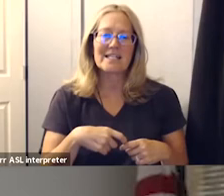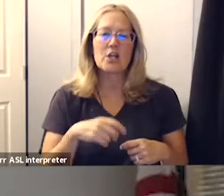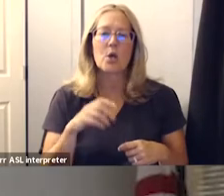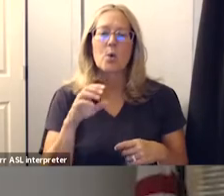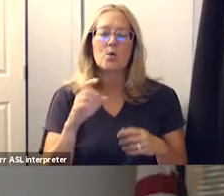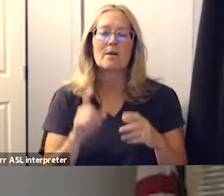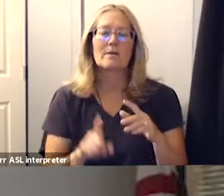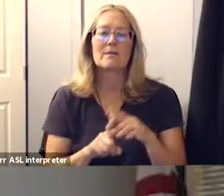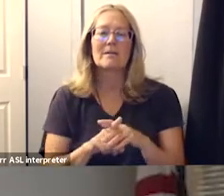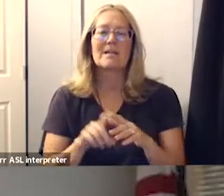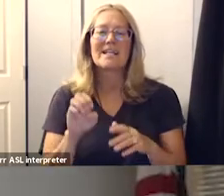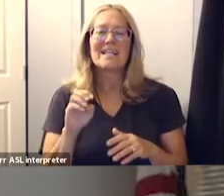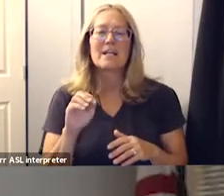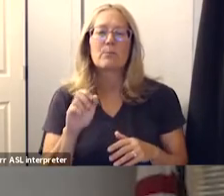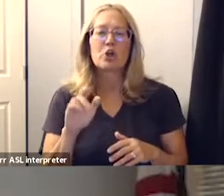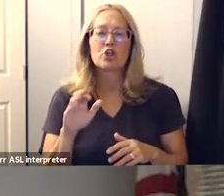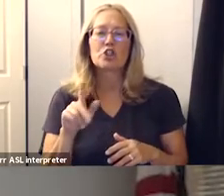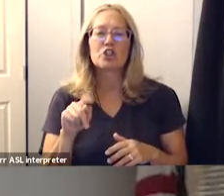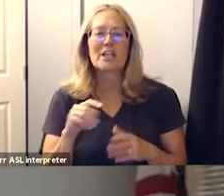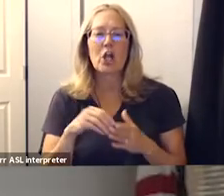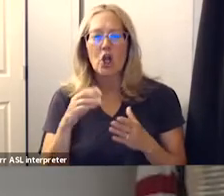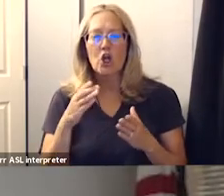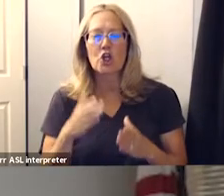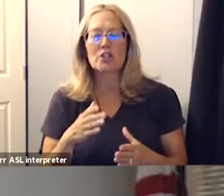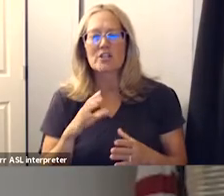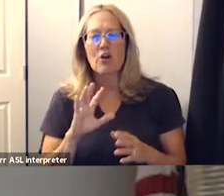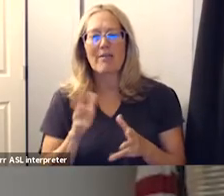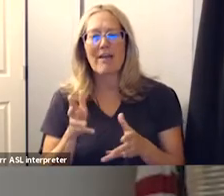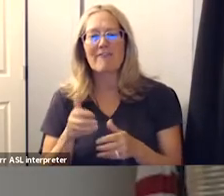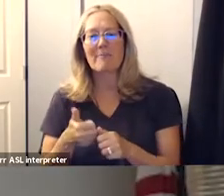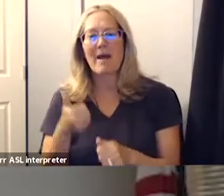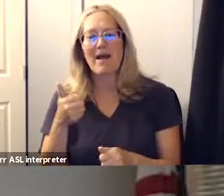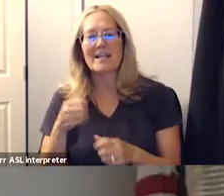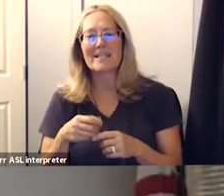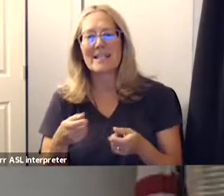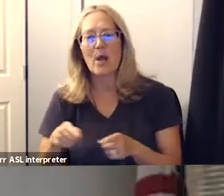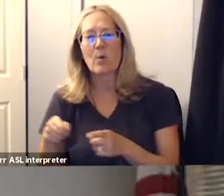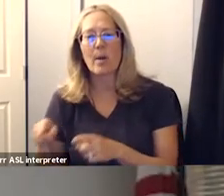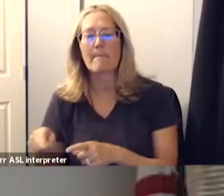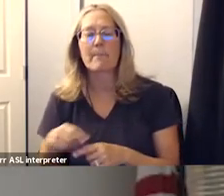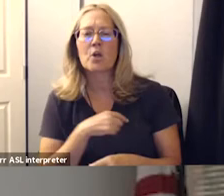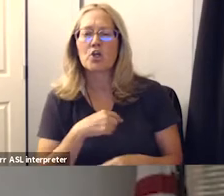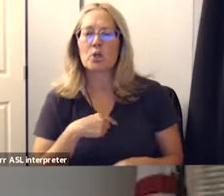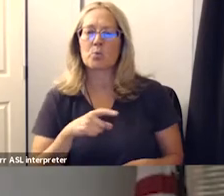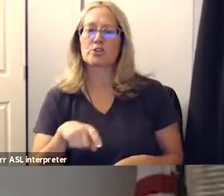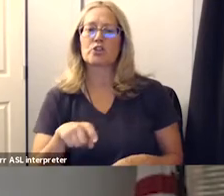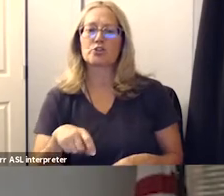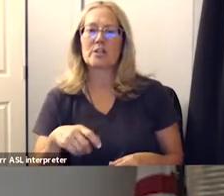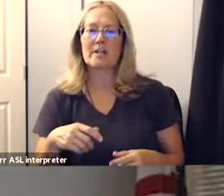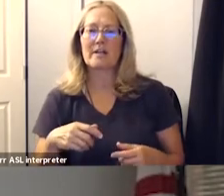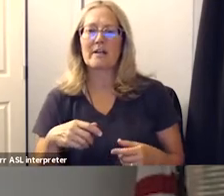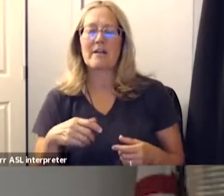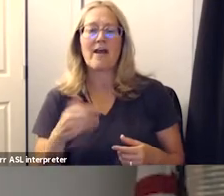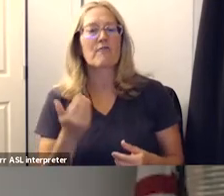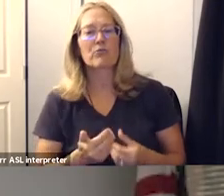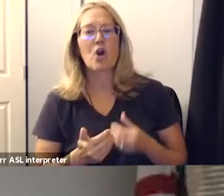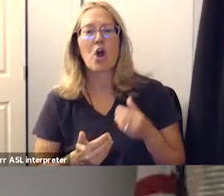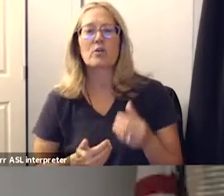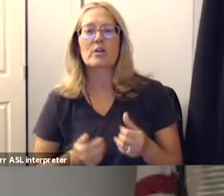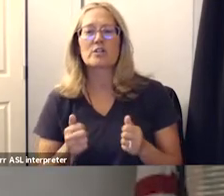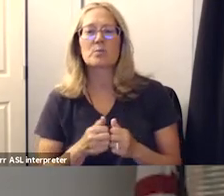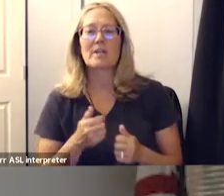children are being left so far behind in outcomes we should have progress with our